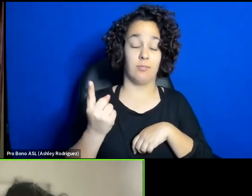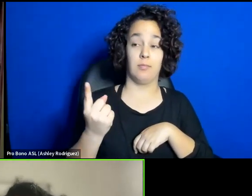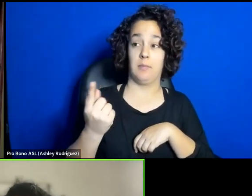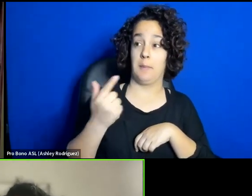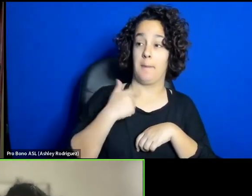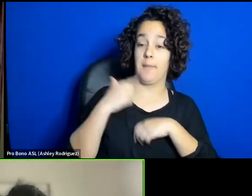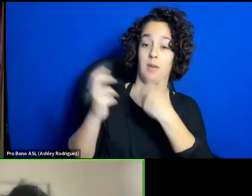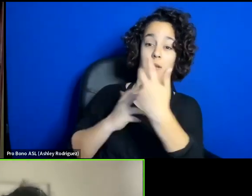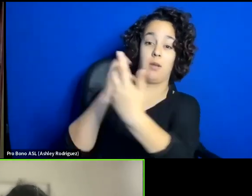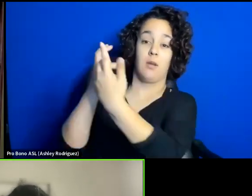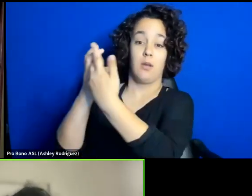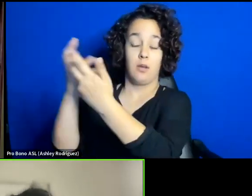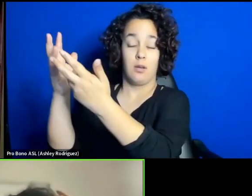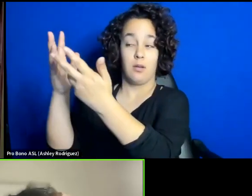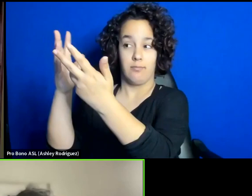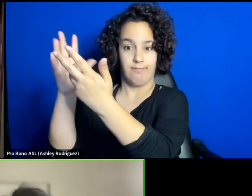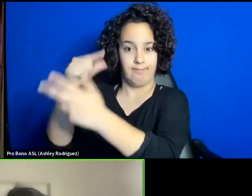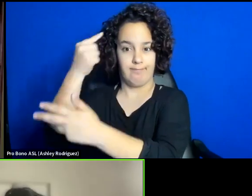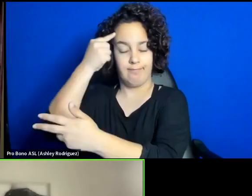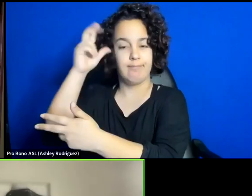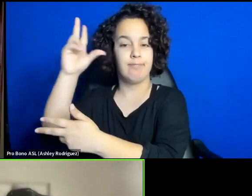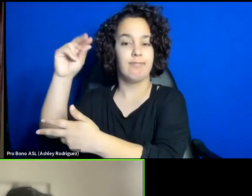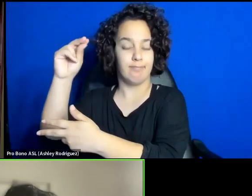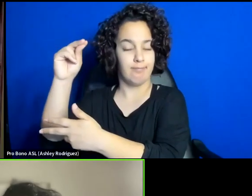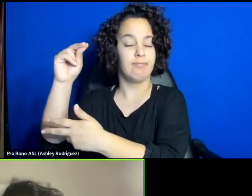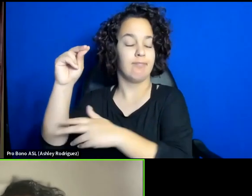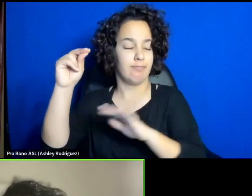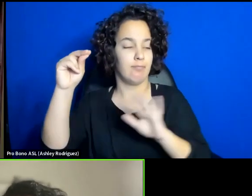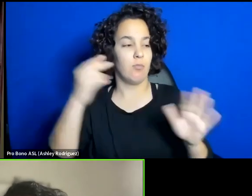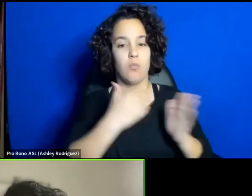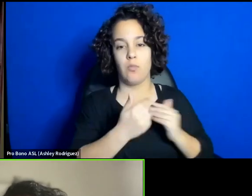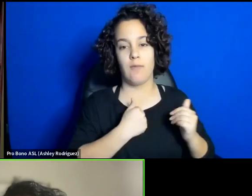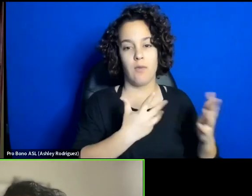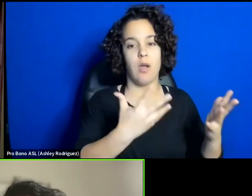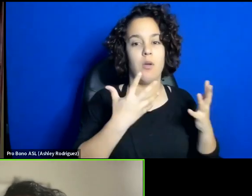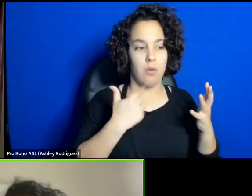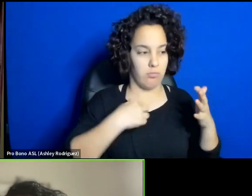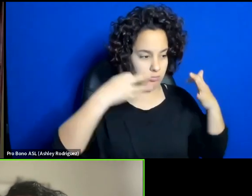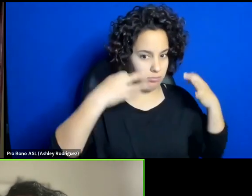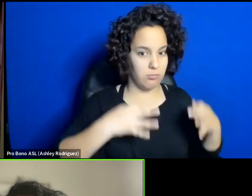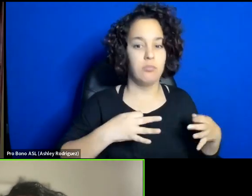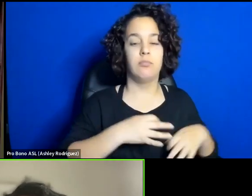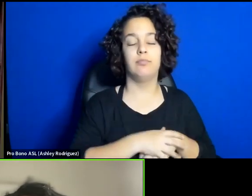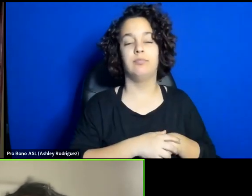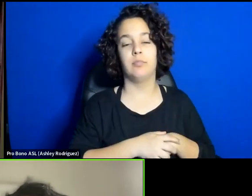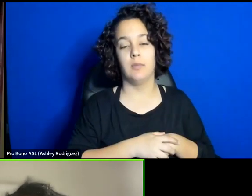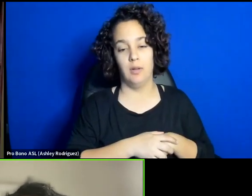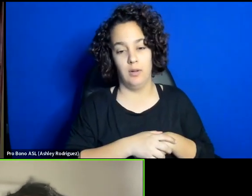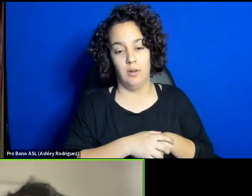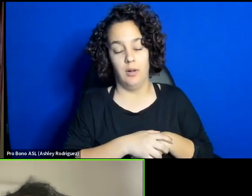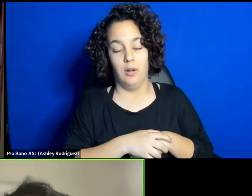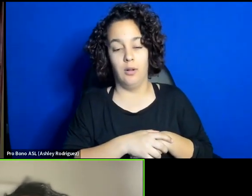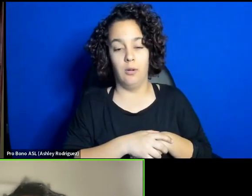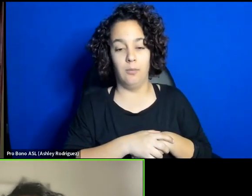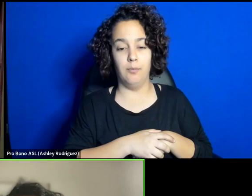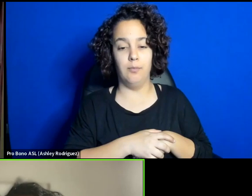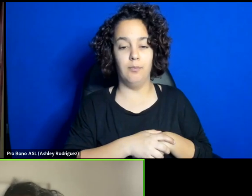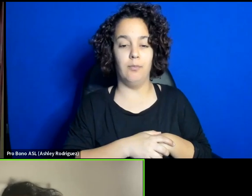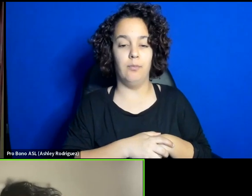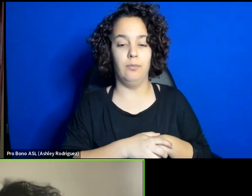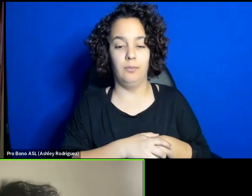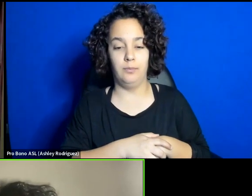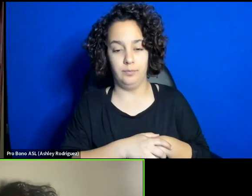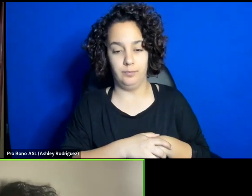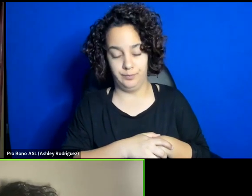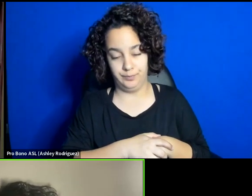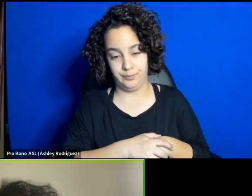To show their individuality, to show their specific kind